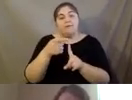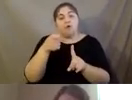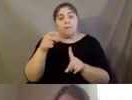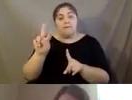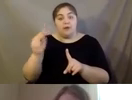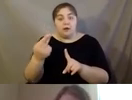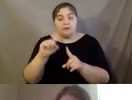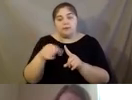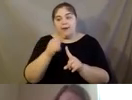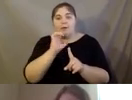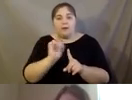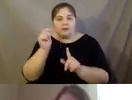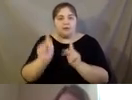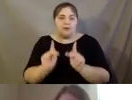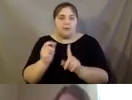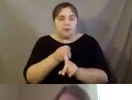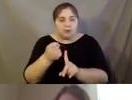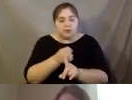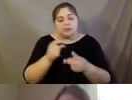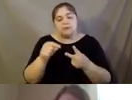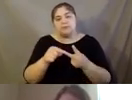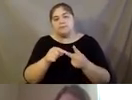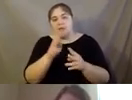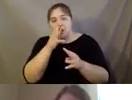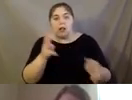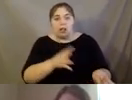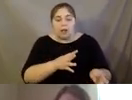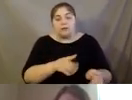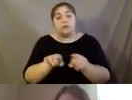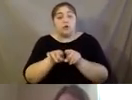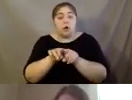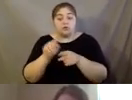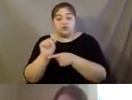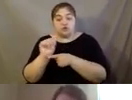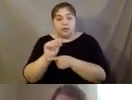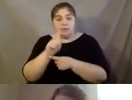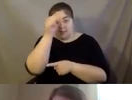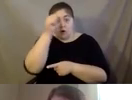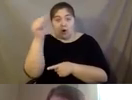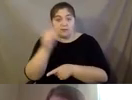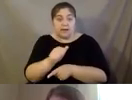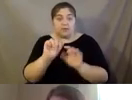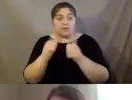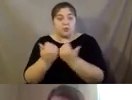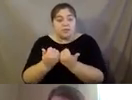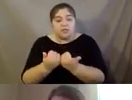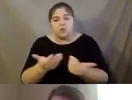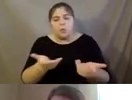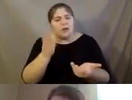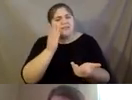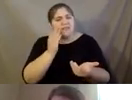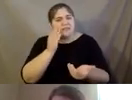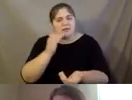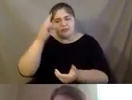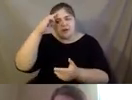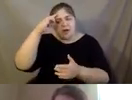and neglect. They get trained by the Alzheimer's Association to understand, you know, what is the experience of cognitive